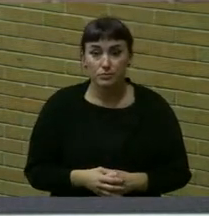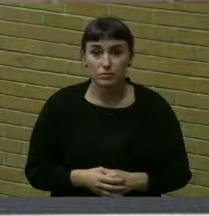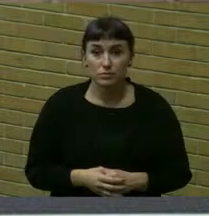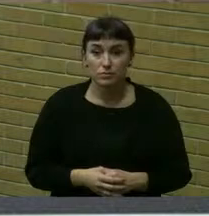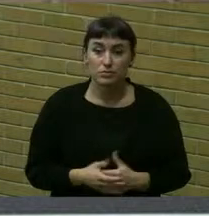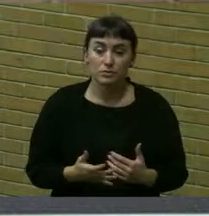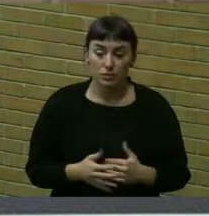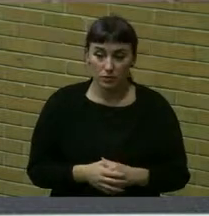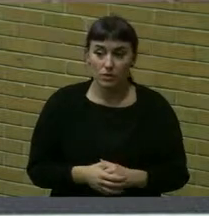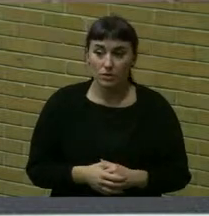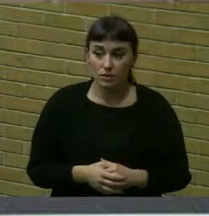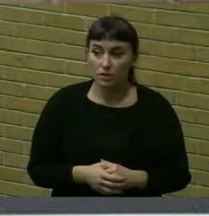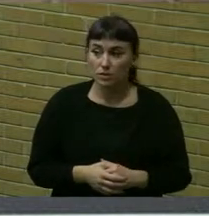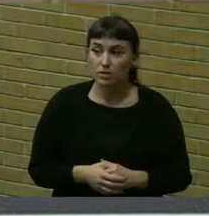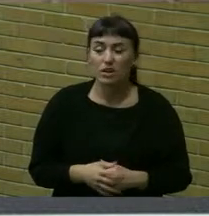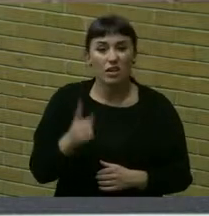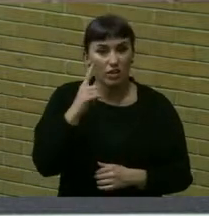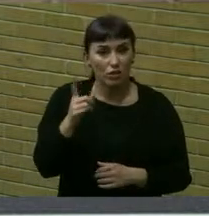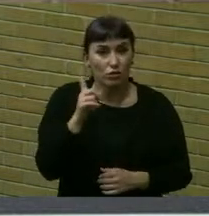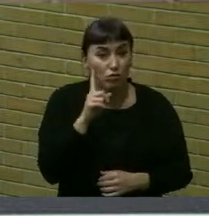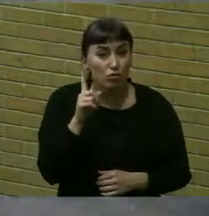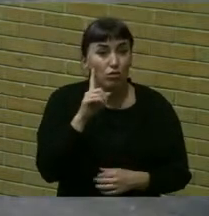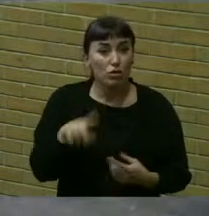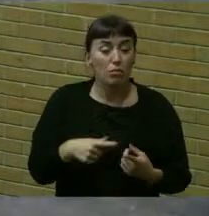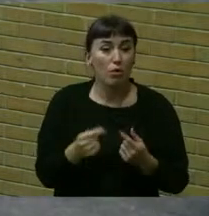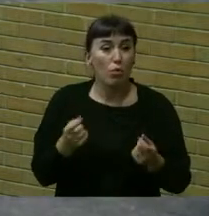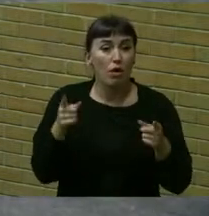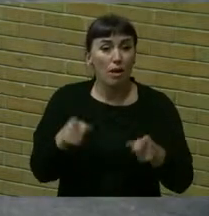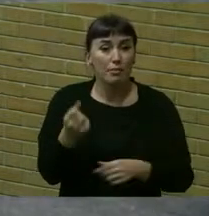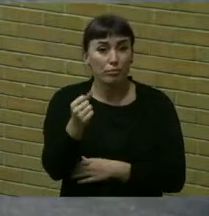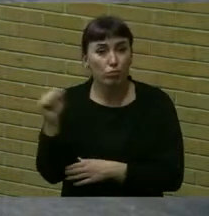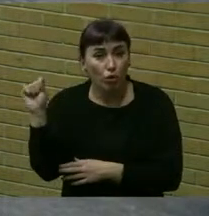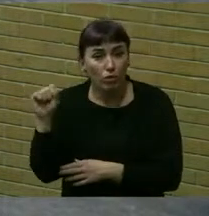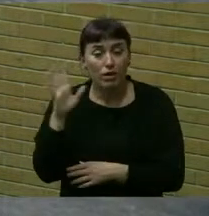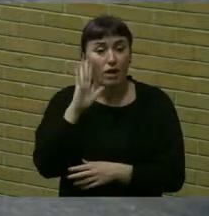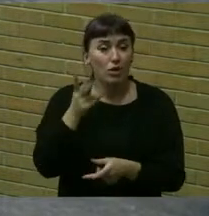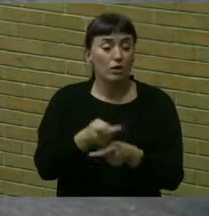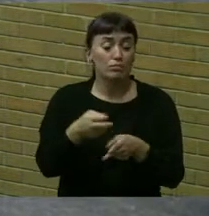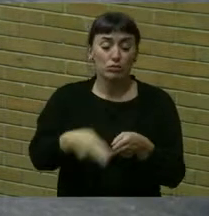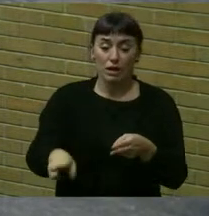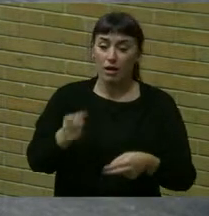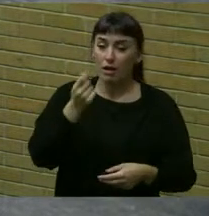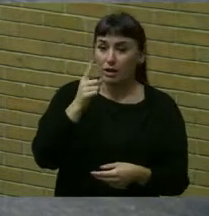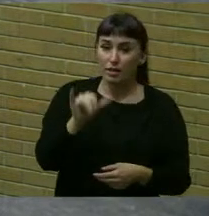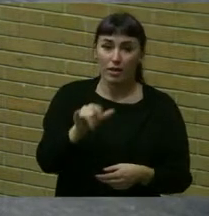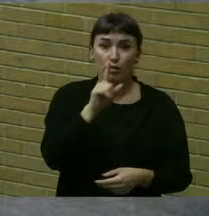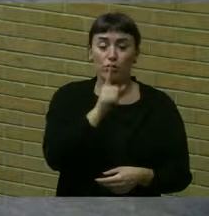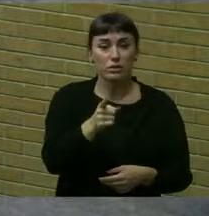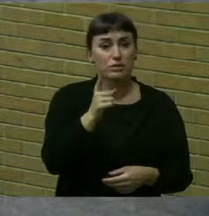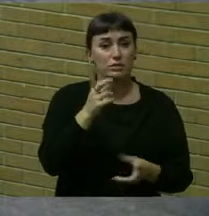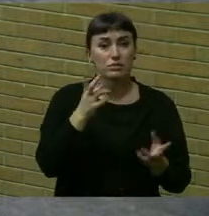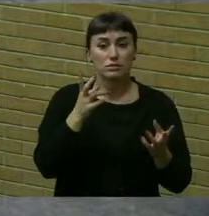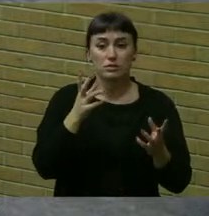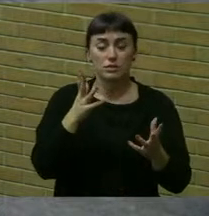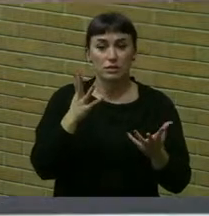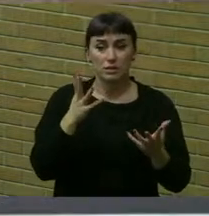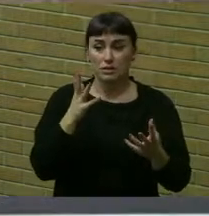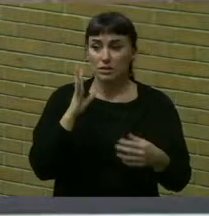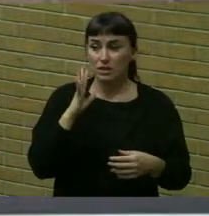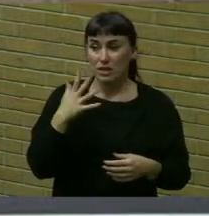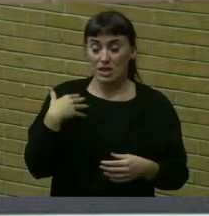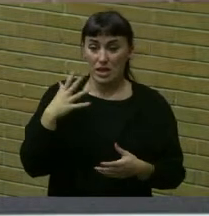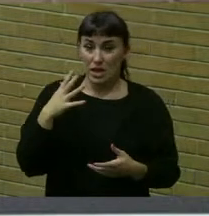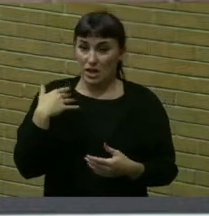Now, you know, I think you've heard all about what happened at these protests, and I'll keep it brief. I understand that there's a very disturbed protester